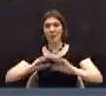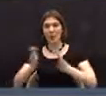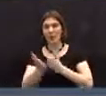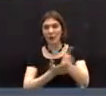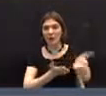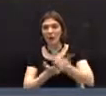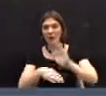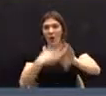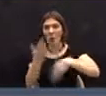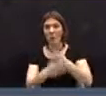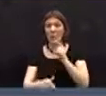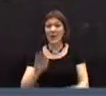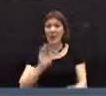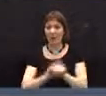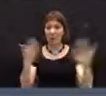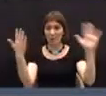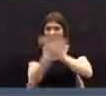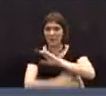to this point.